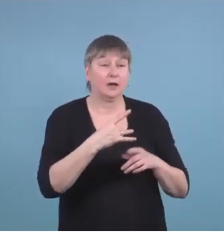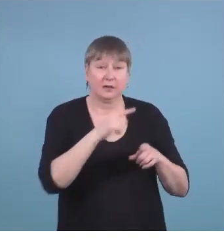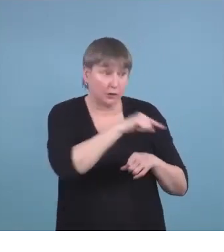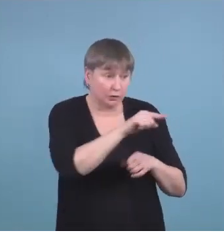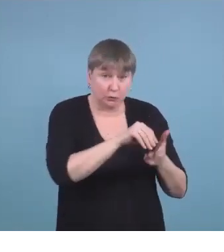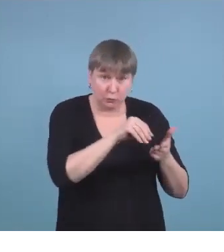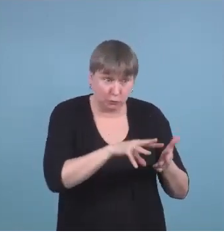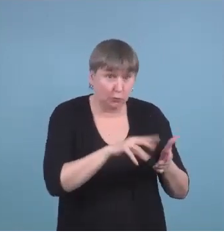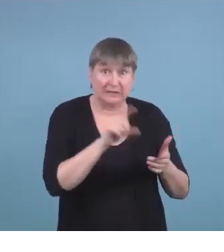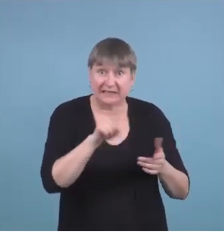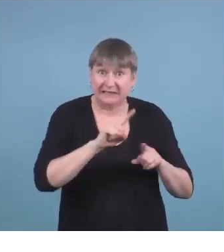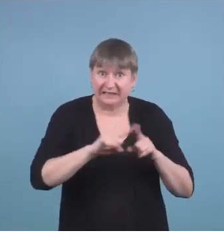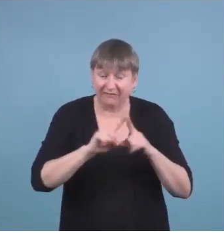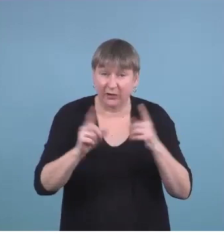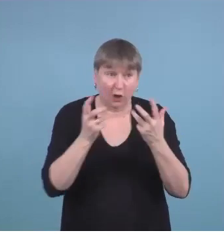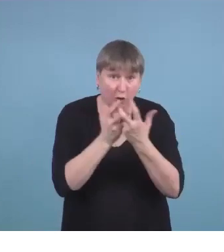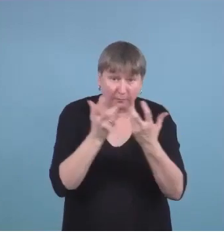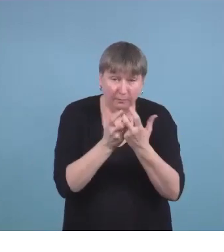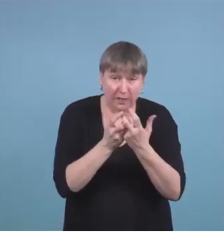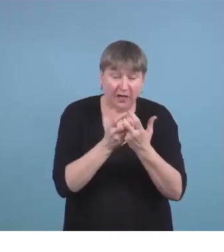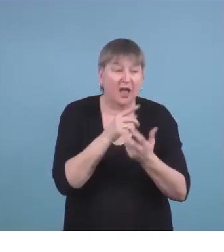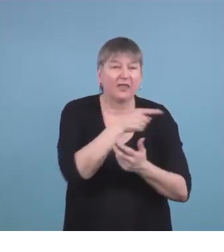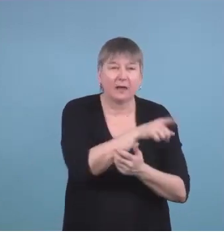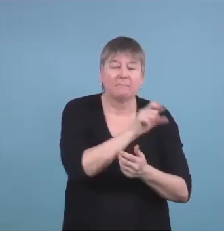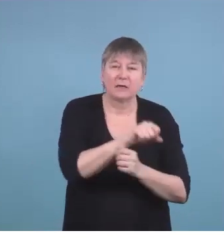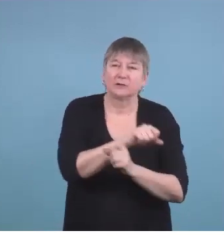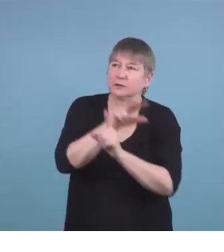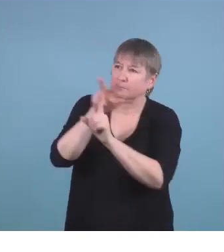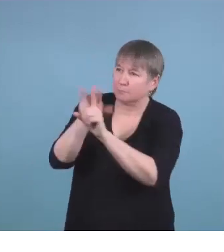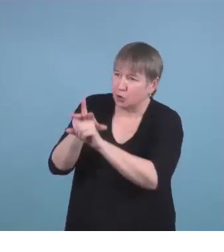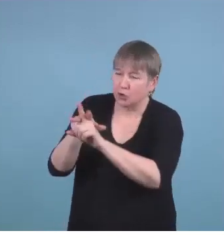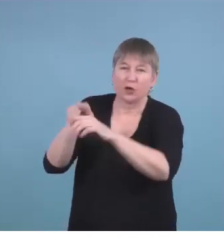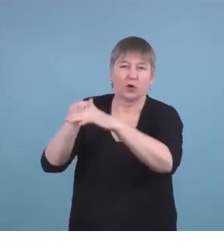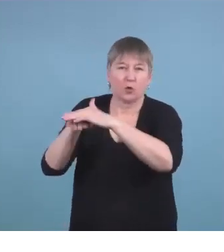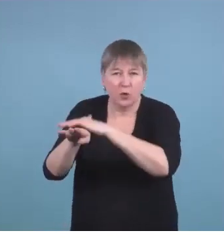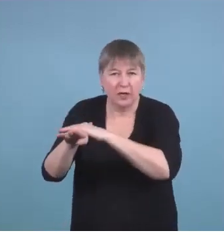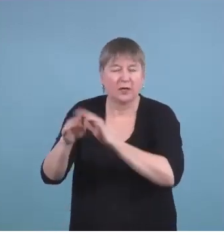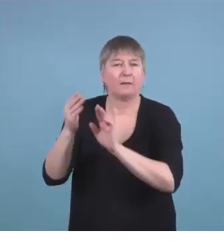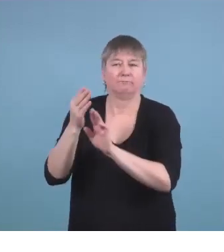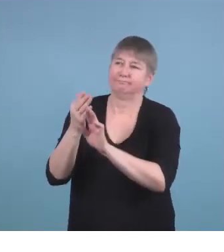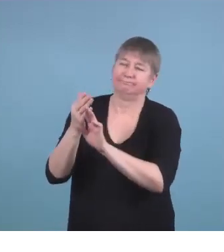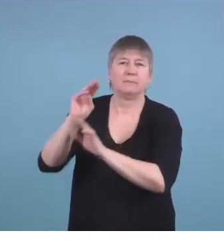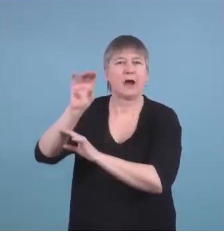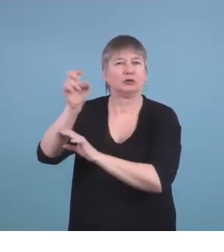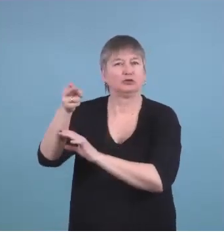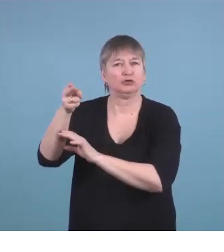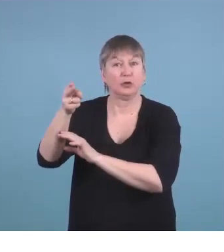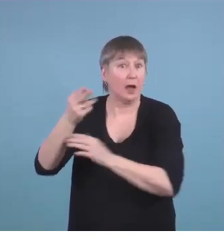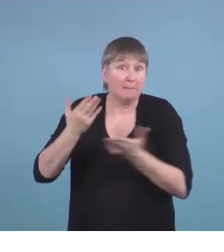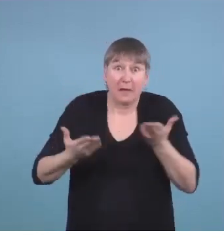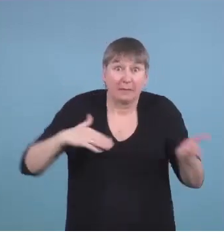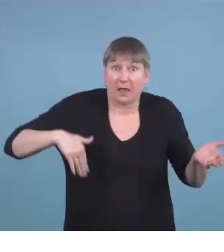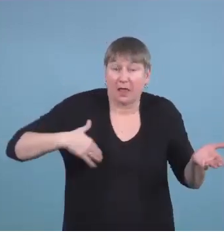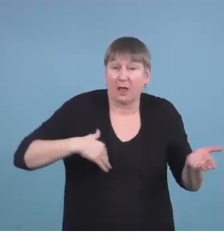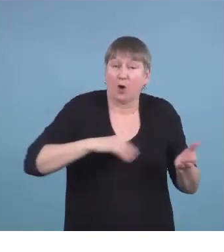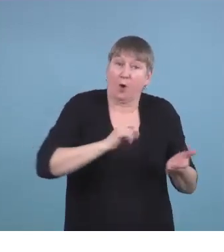booking an appointment by March. So they might not have their acceptance yet for